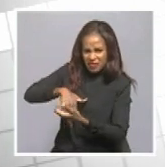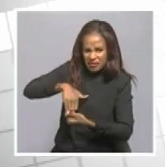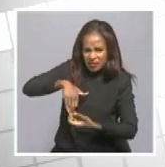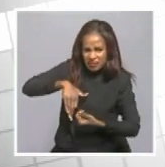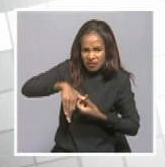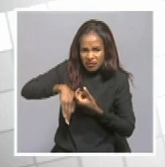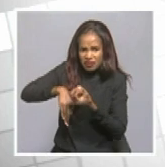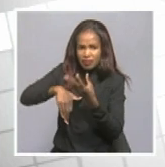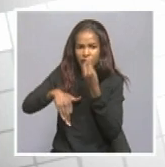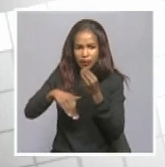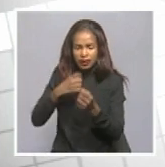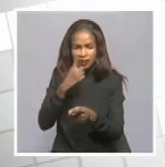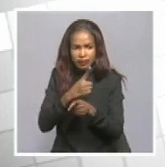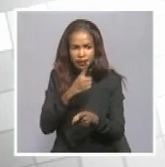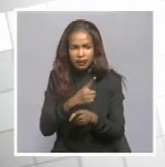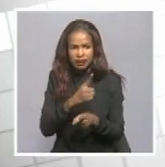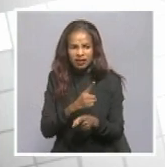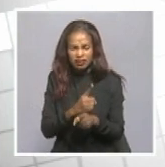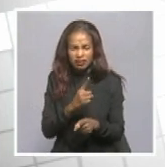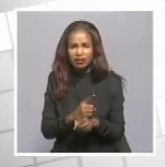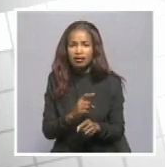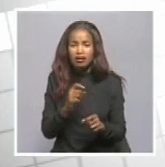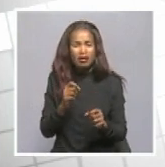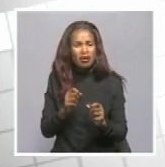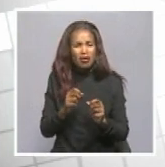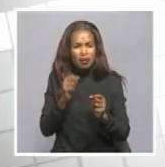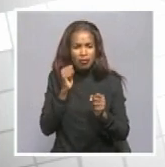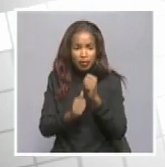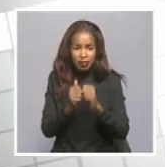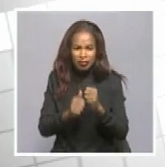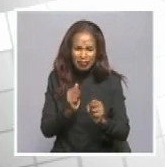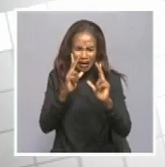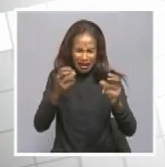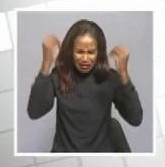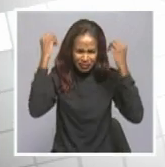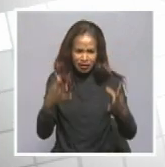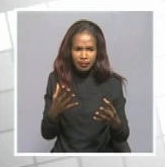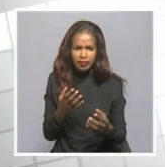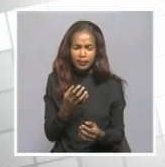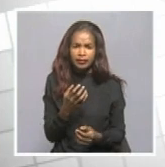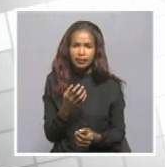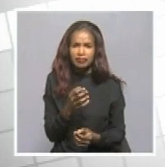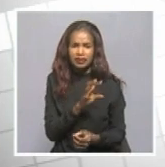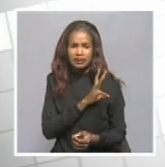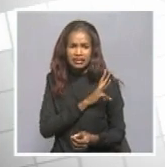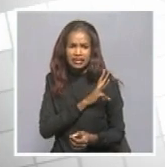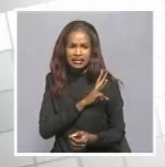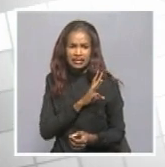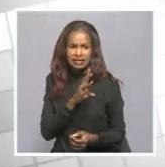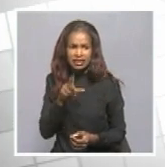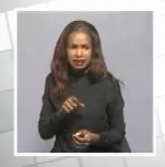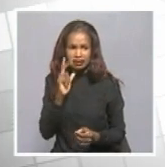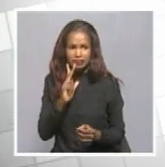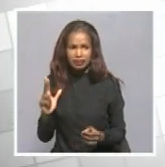bank. Therefore, those will be very, very easy to control. The biggest issue where we have, we have about close to 6,000 people